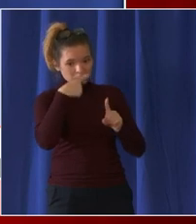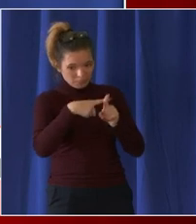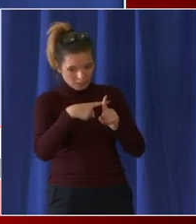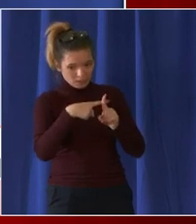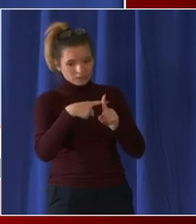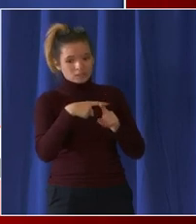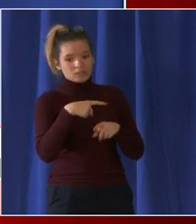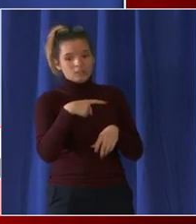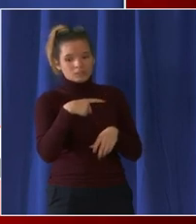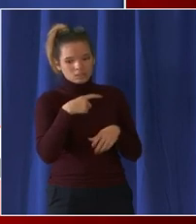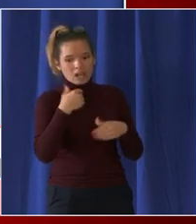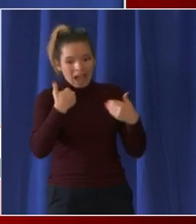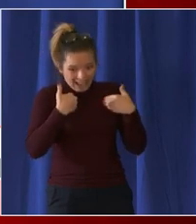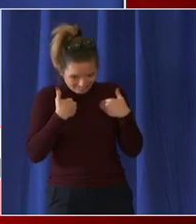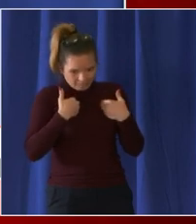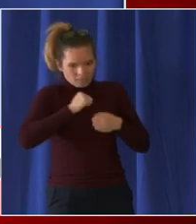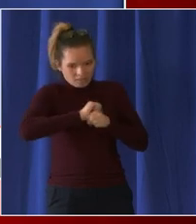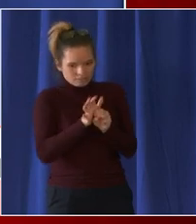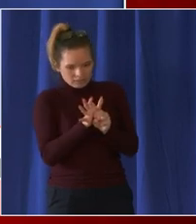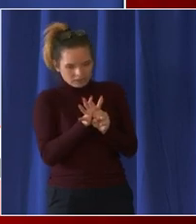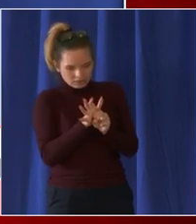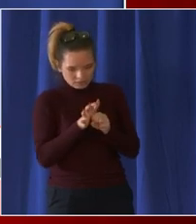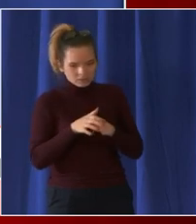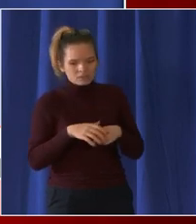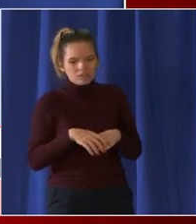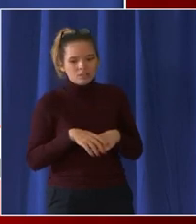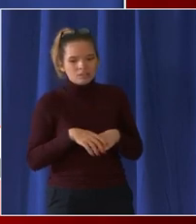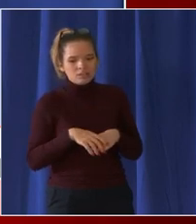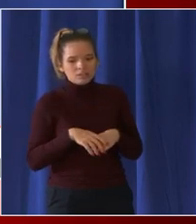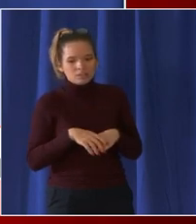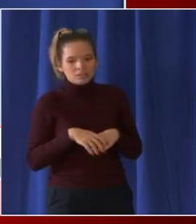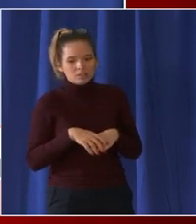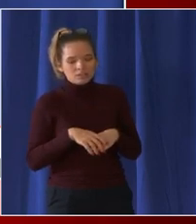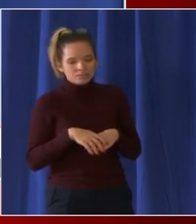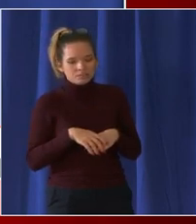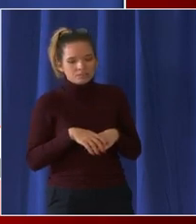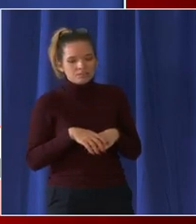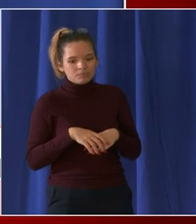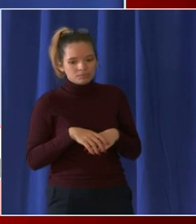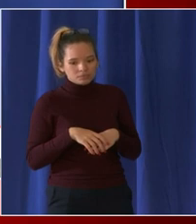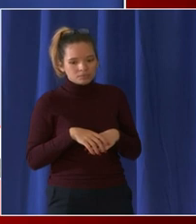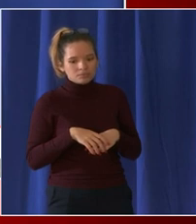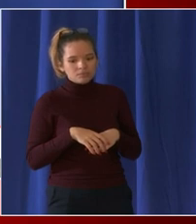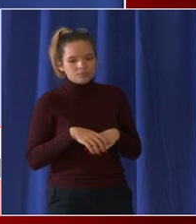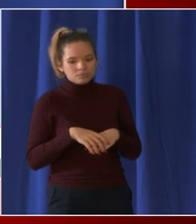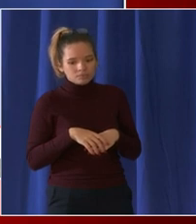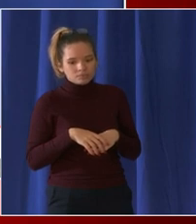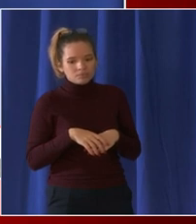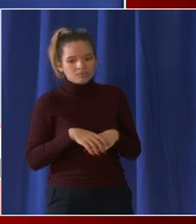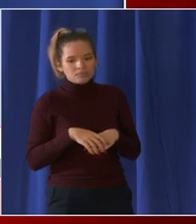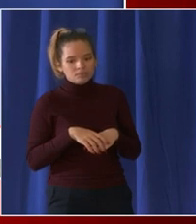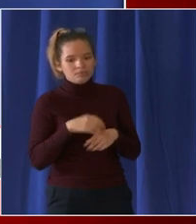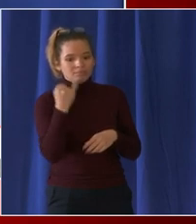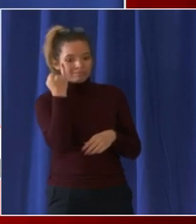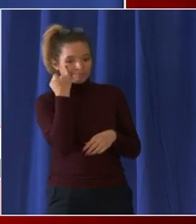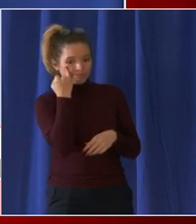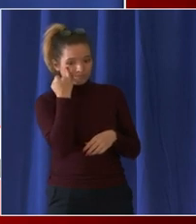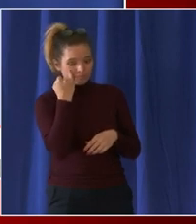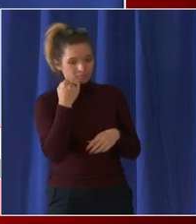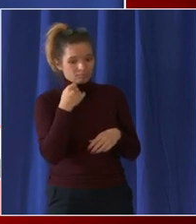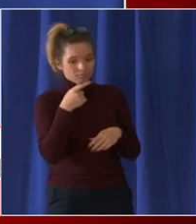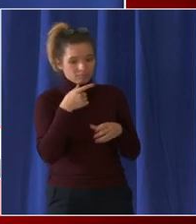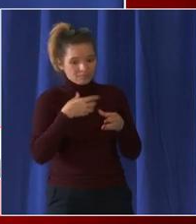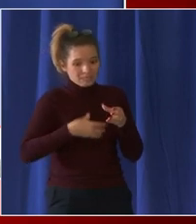but i'm guessing those numbers will all go into yesterday's test results with if you add those to the normal